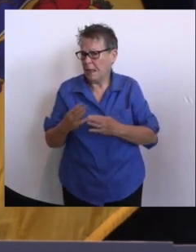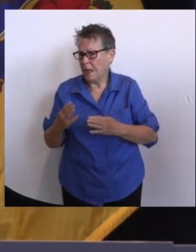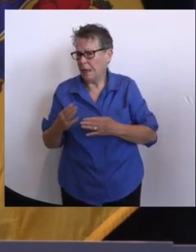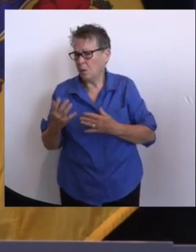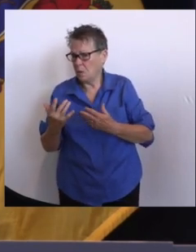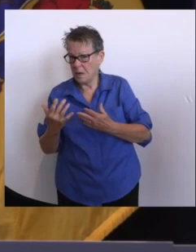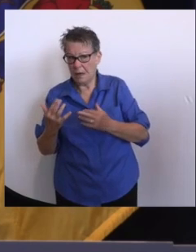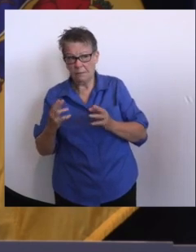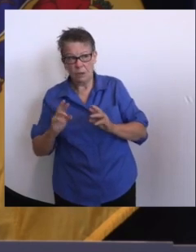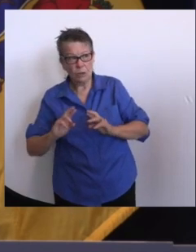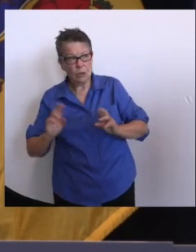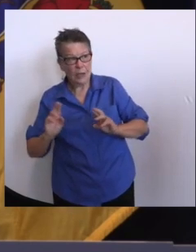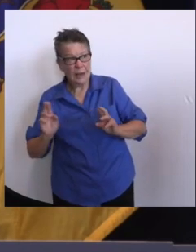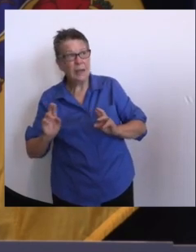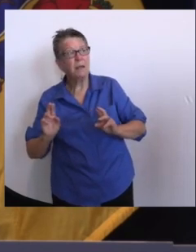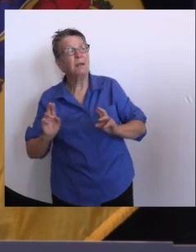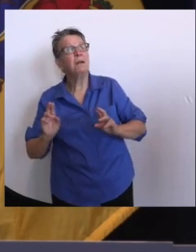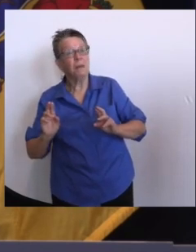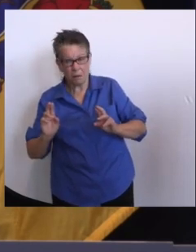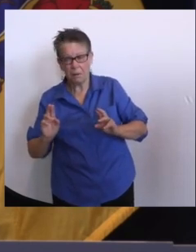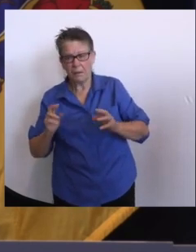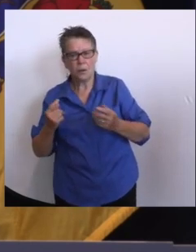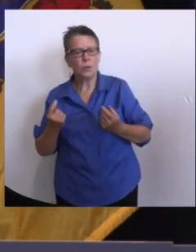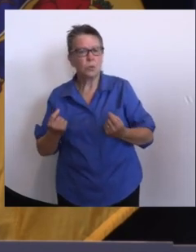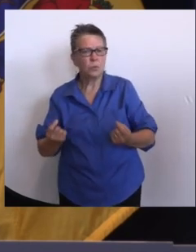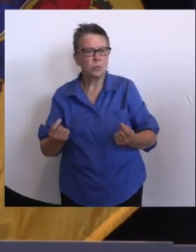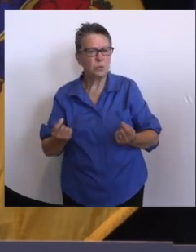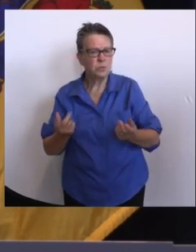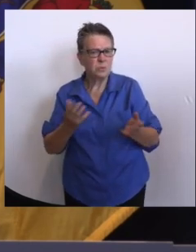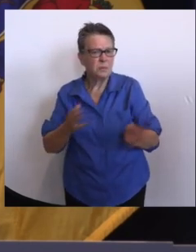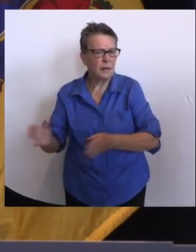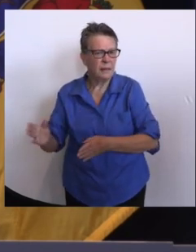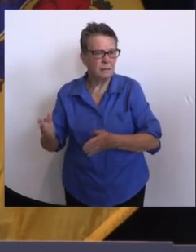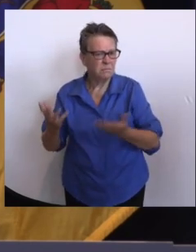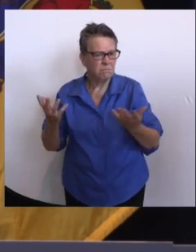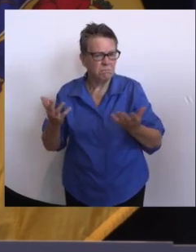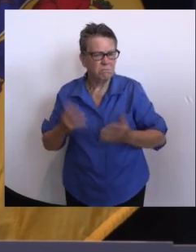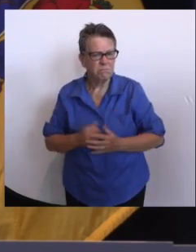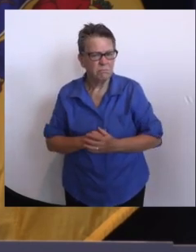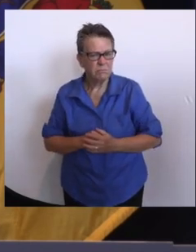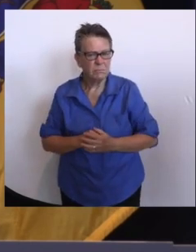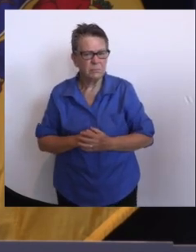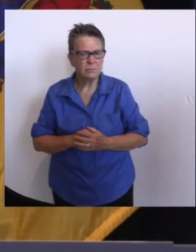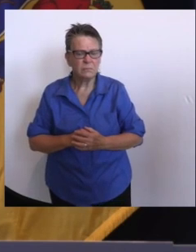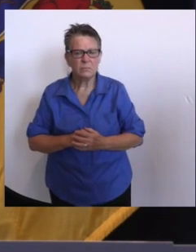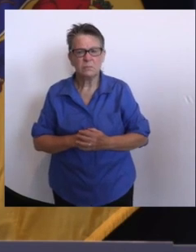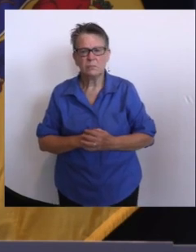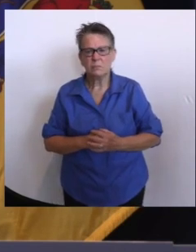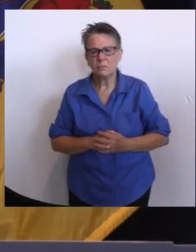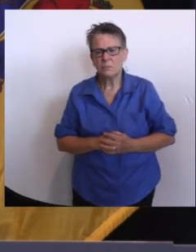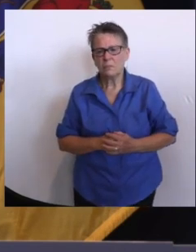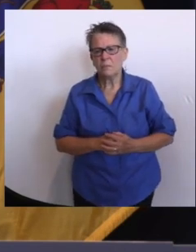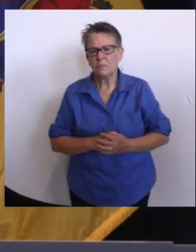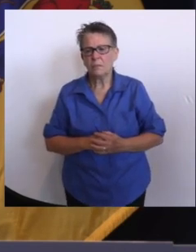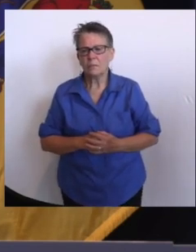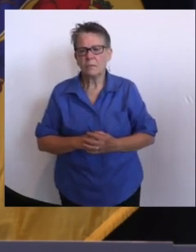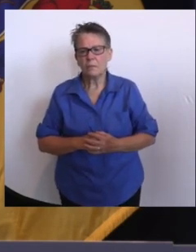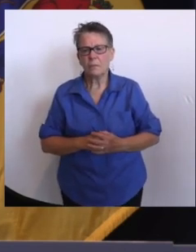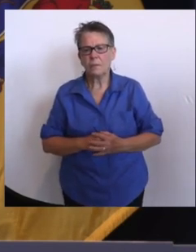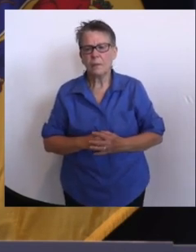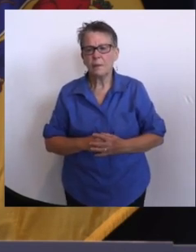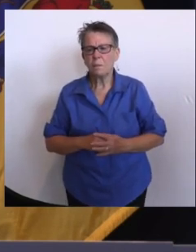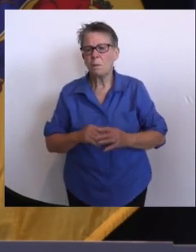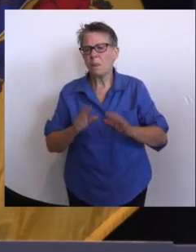And I also would promise you this, that we will over build as opposed to under build. But even when we do that,